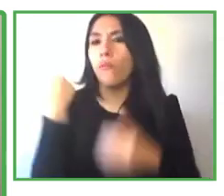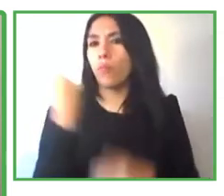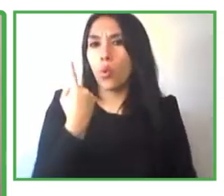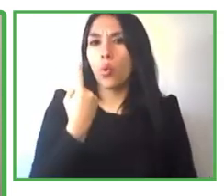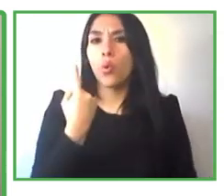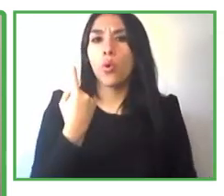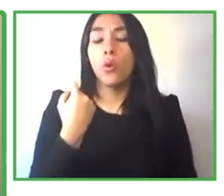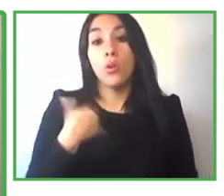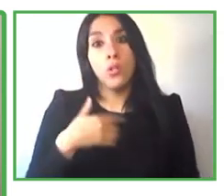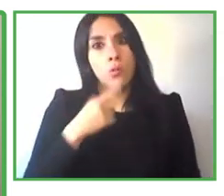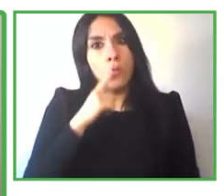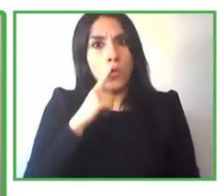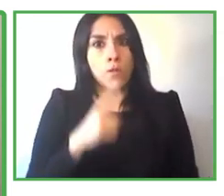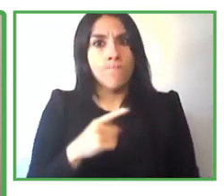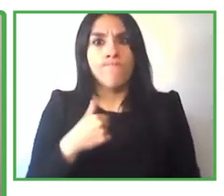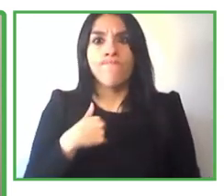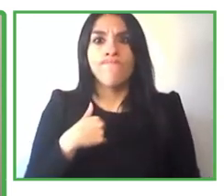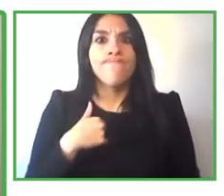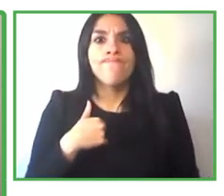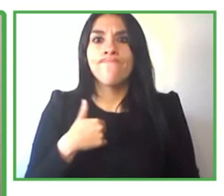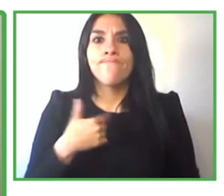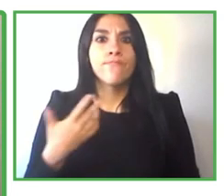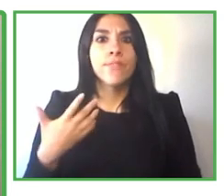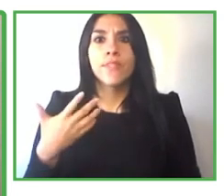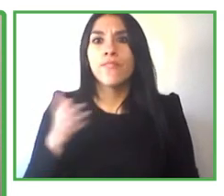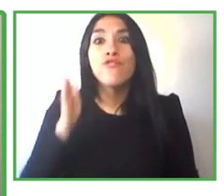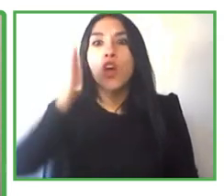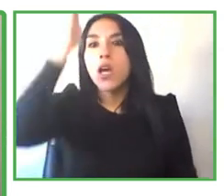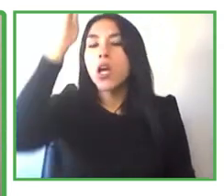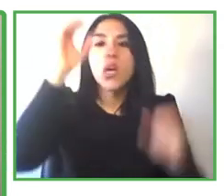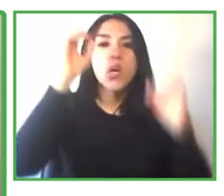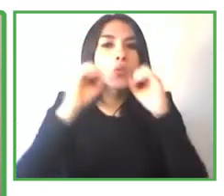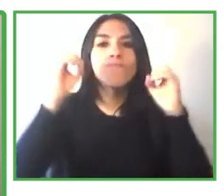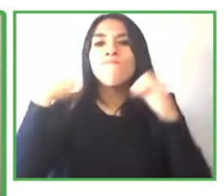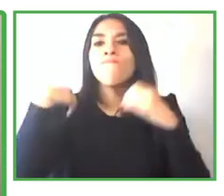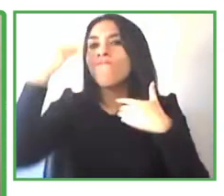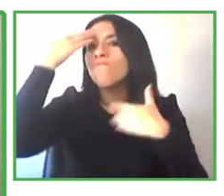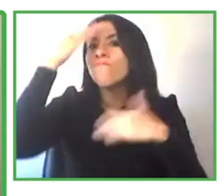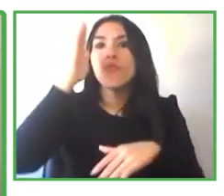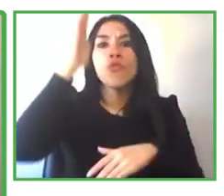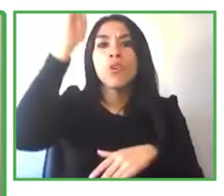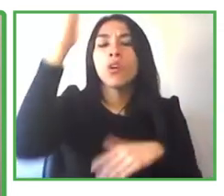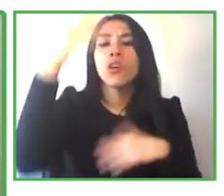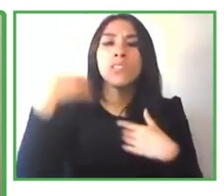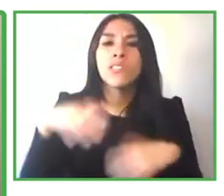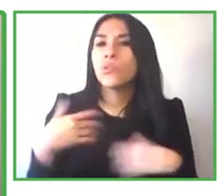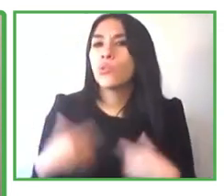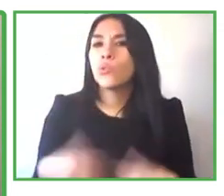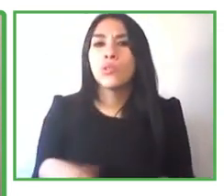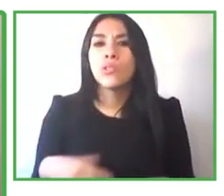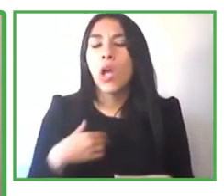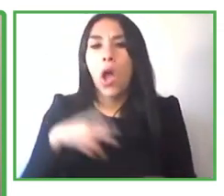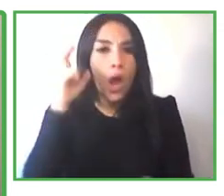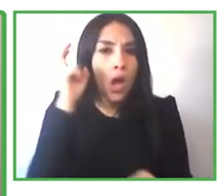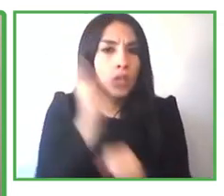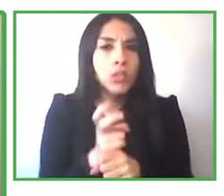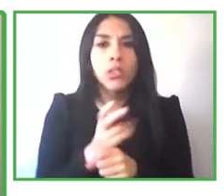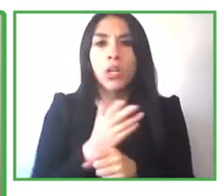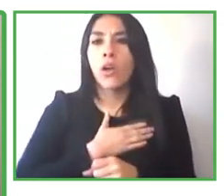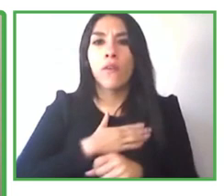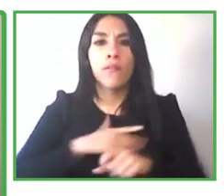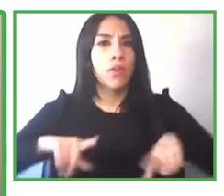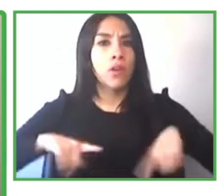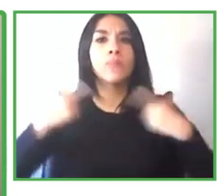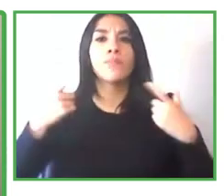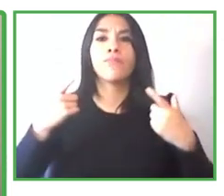who works in trinity college dublin came across this great course for intellectual disabilities and um i had to apply